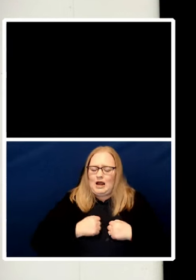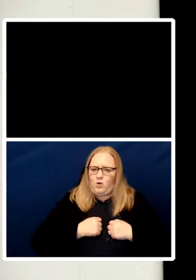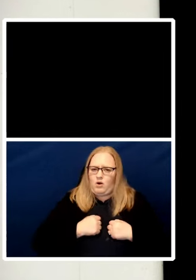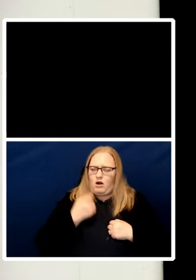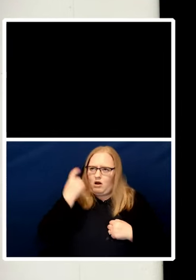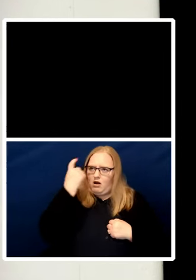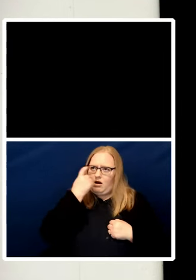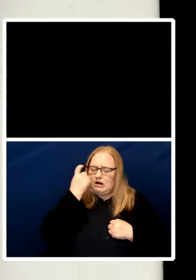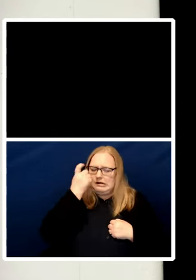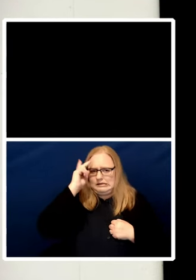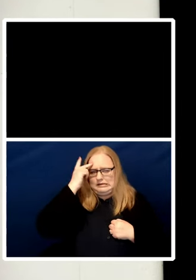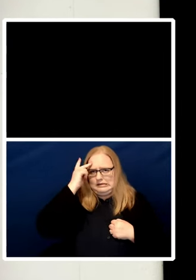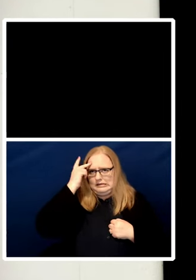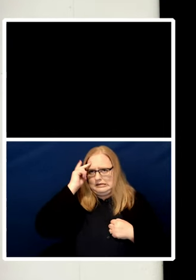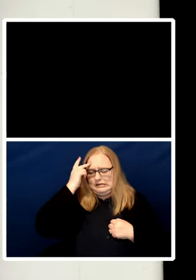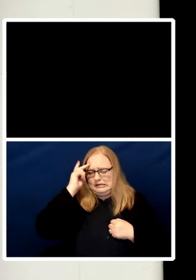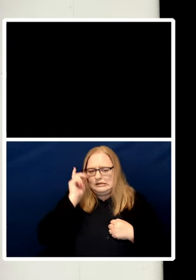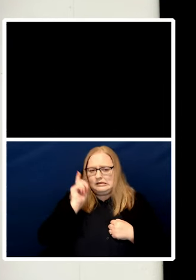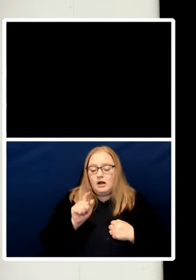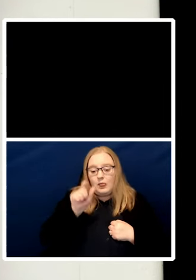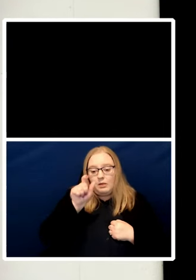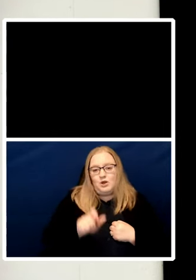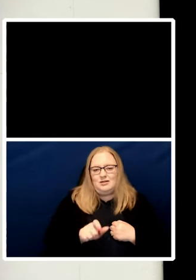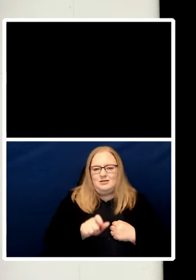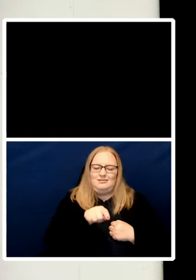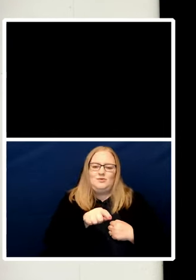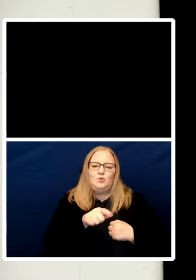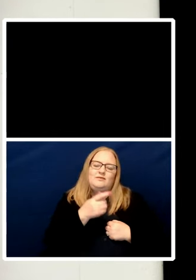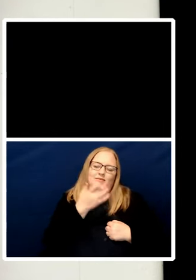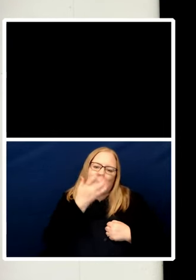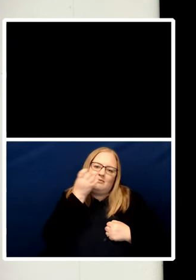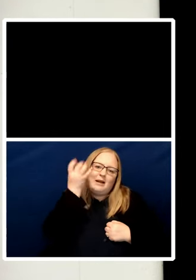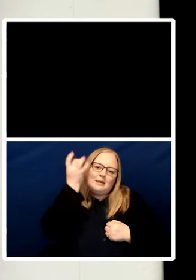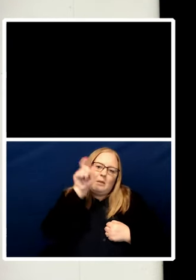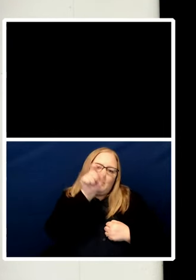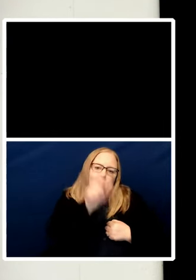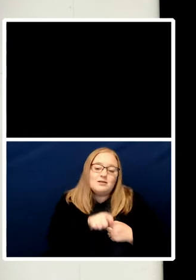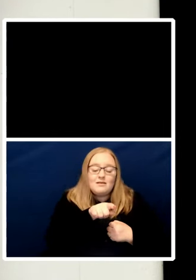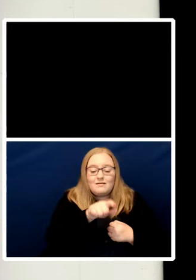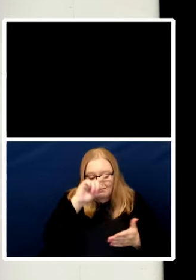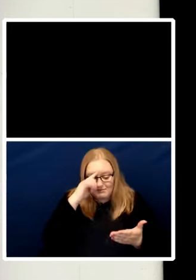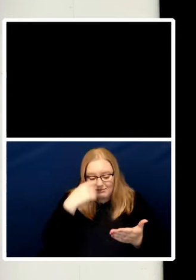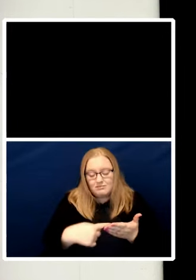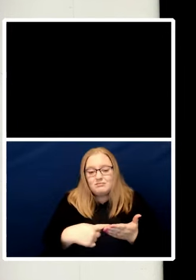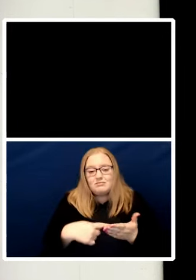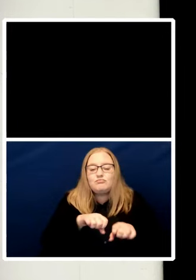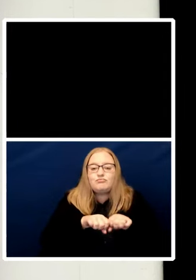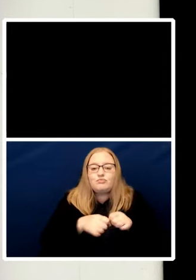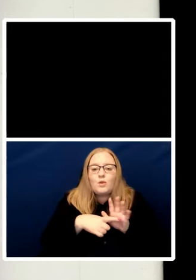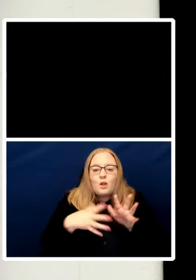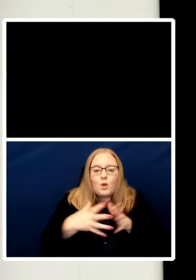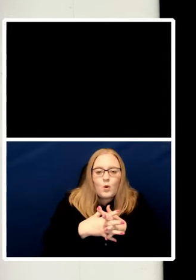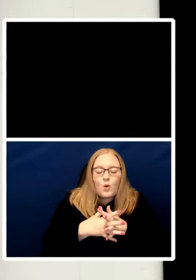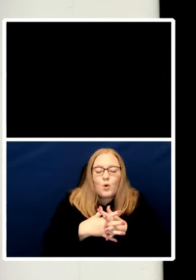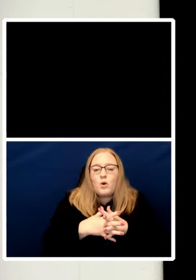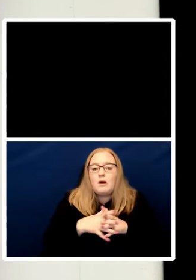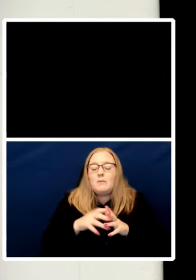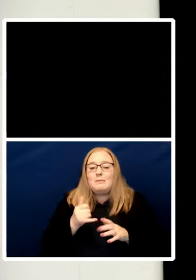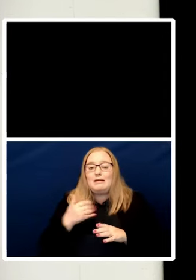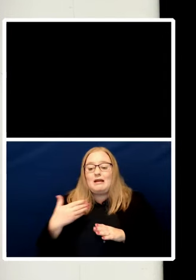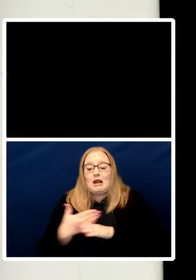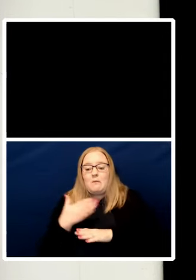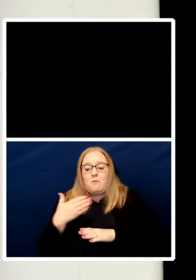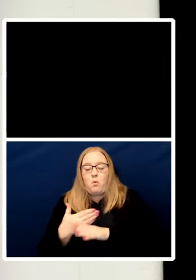decided to break the law. They may have broken duties of confidence to their employer, official secrets